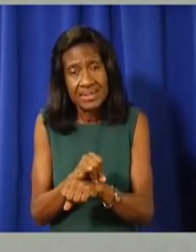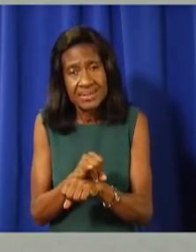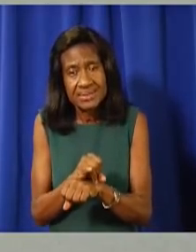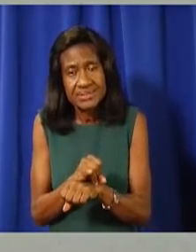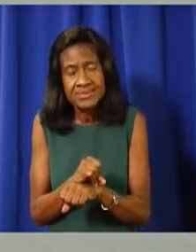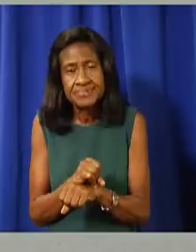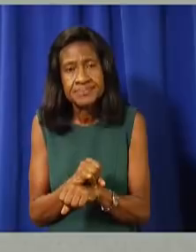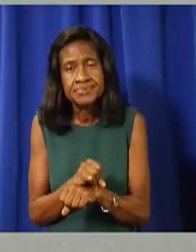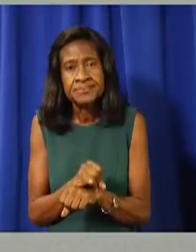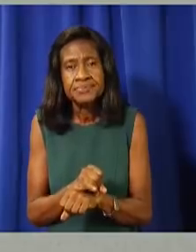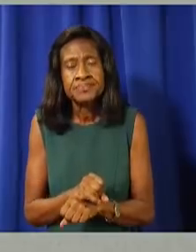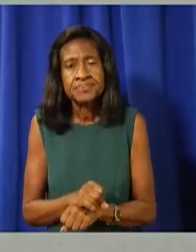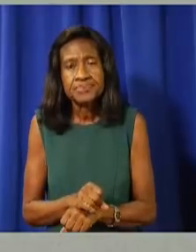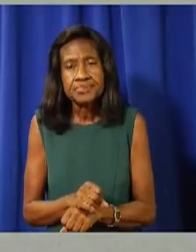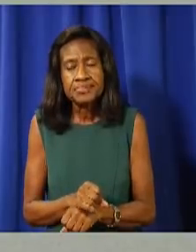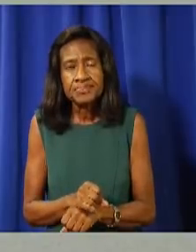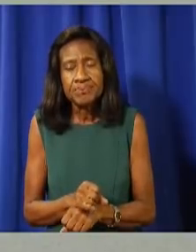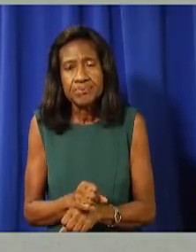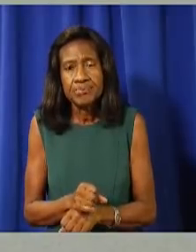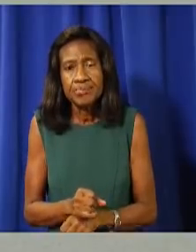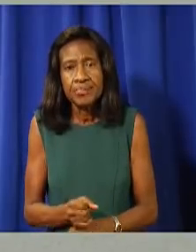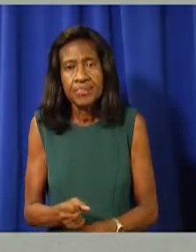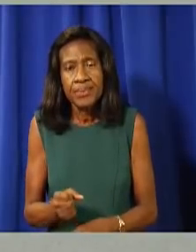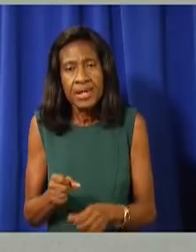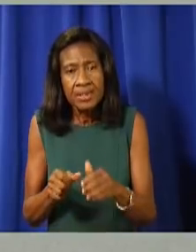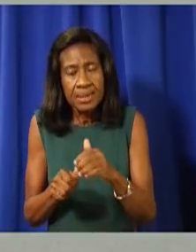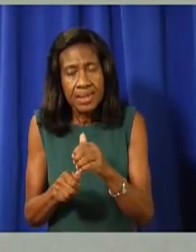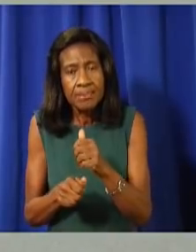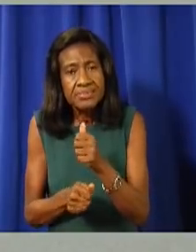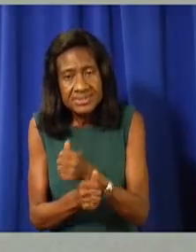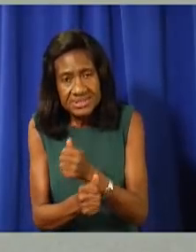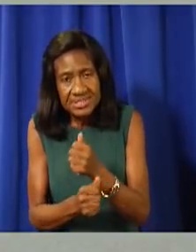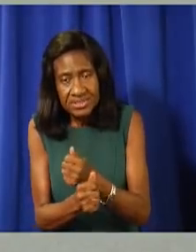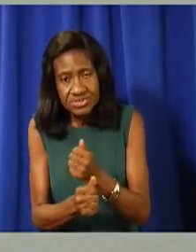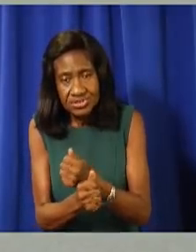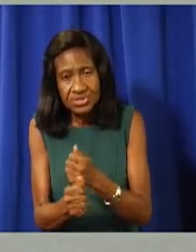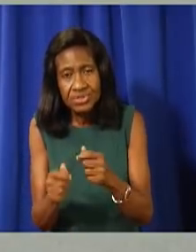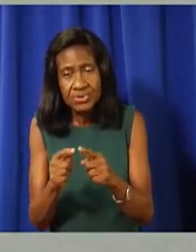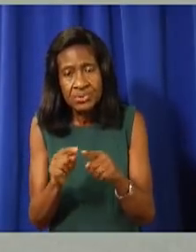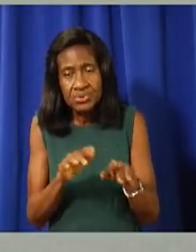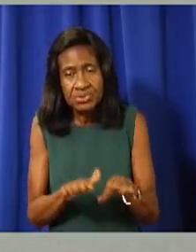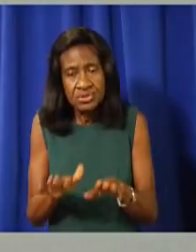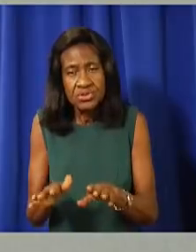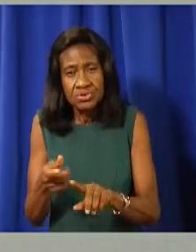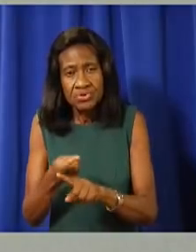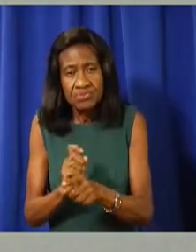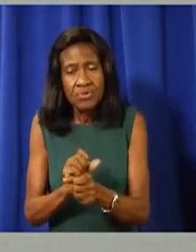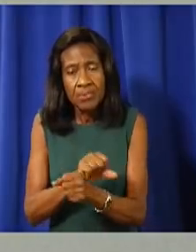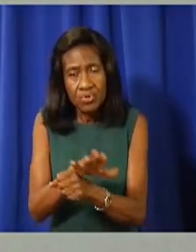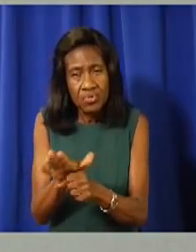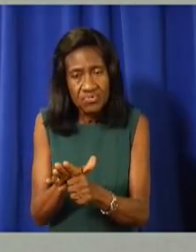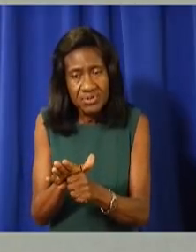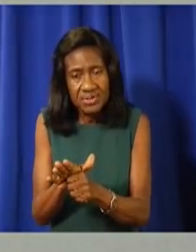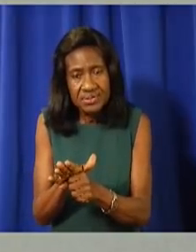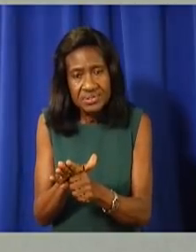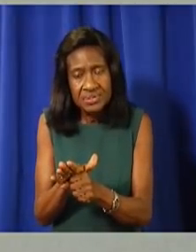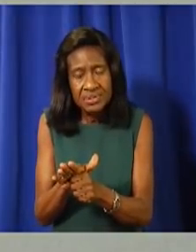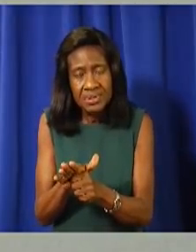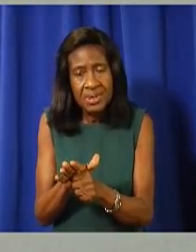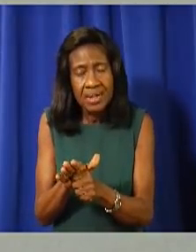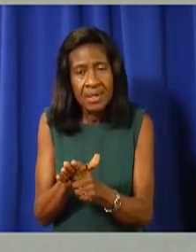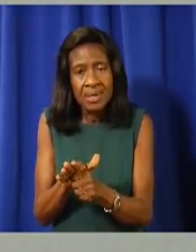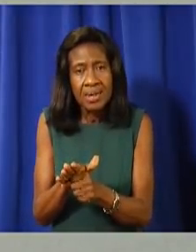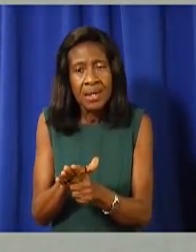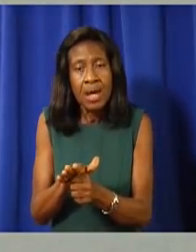do think from the UK evidence, it's also worth pointing out that risks to children from COVID are extremely low. So Public Health England's